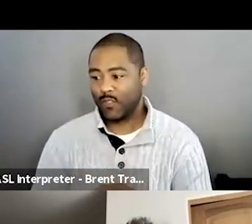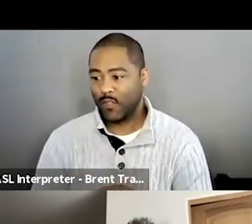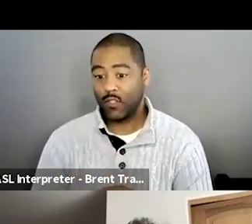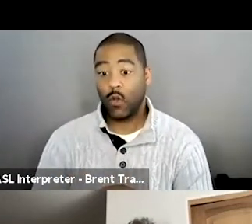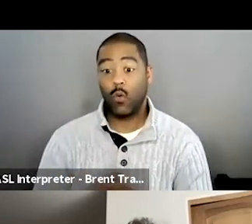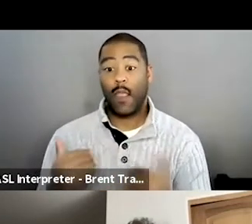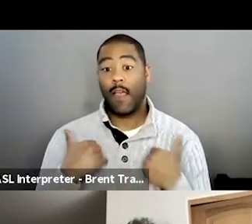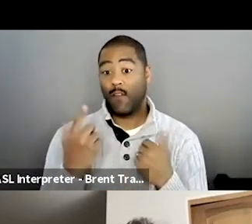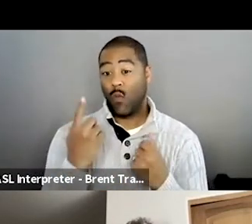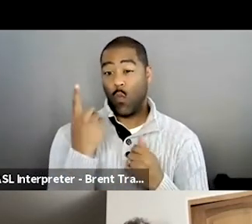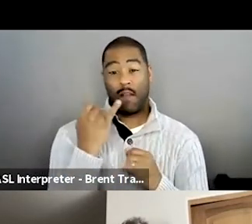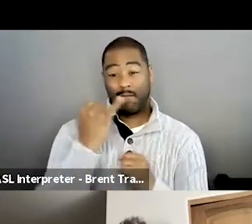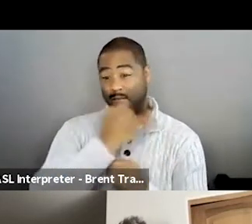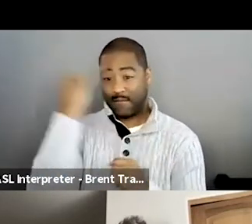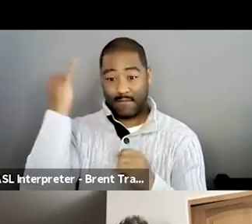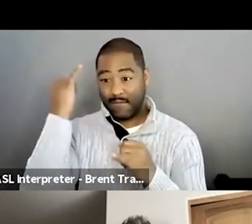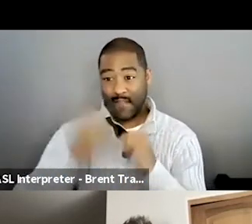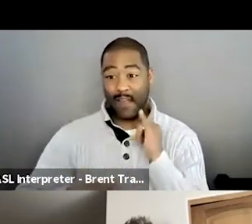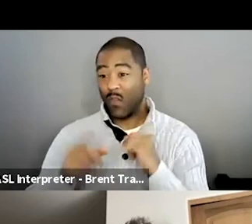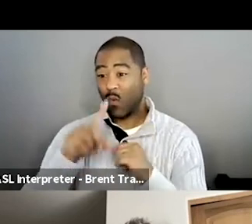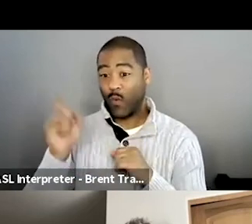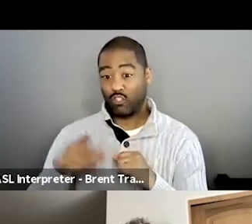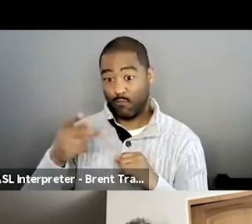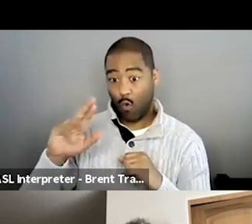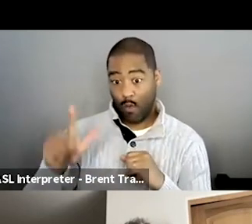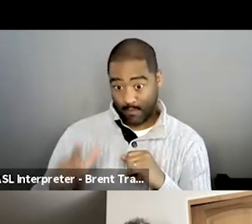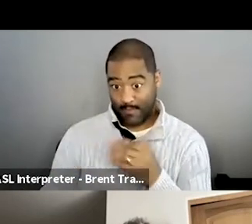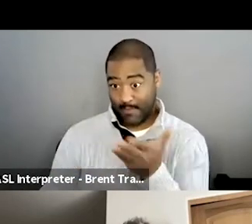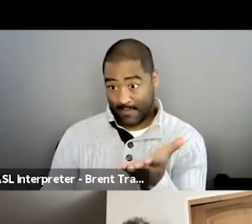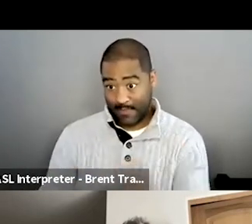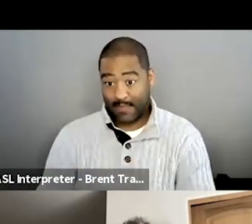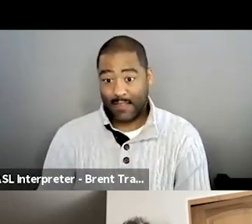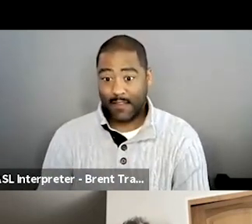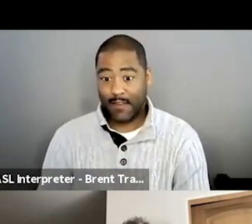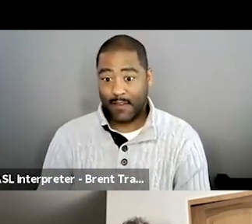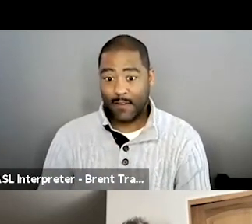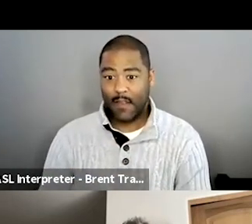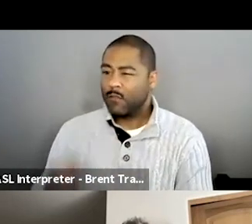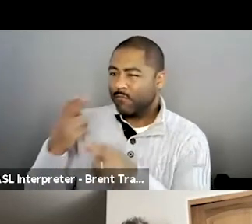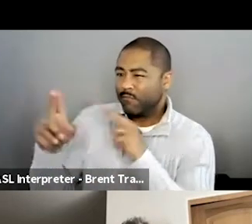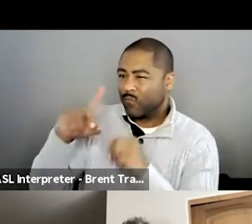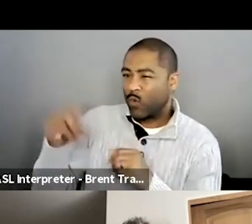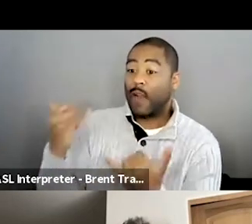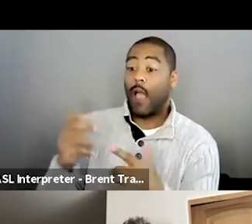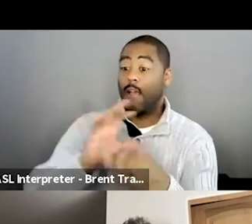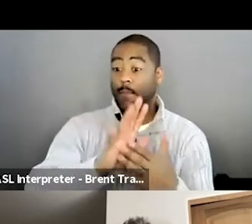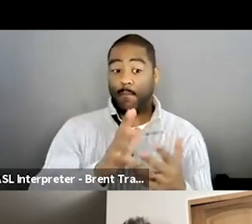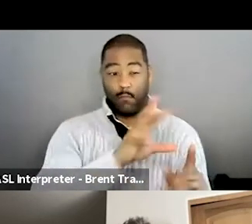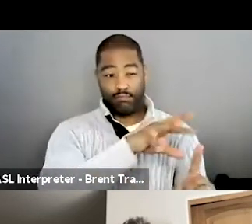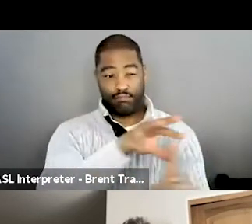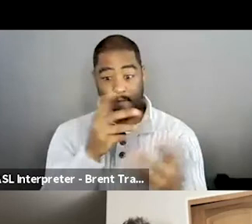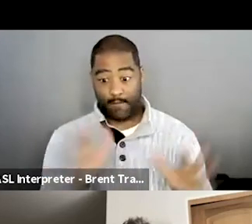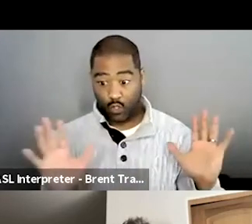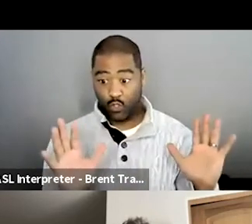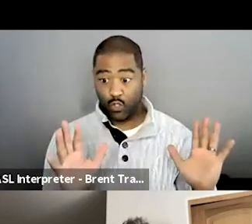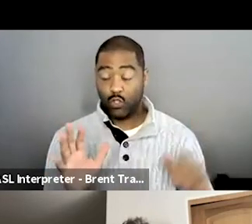zero, but you get the final question. Well, and perhaps one of you can just answer this quickly. Now that it's finished, is there something that you